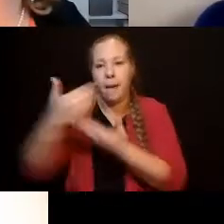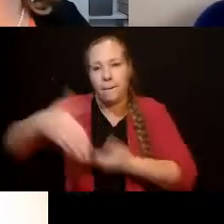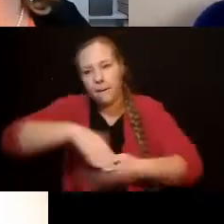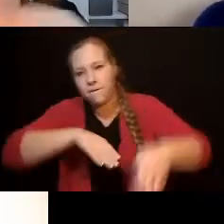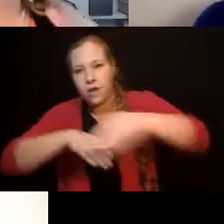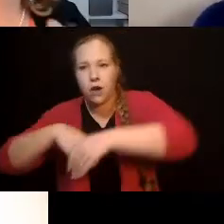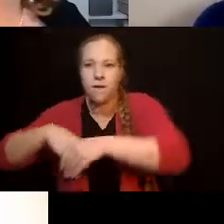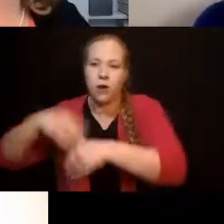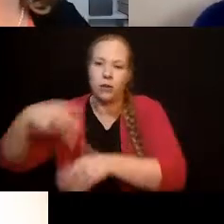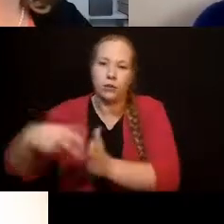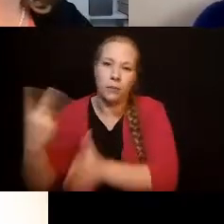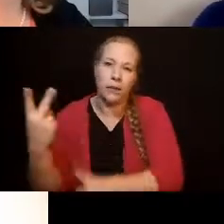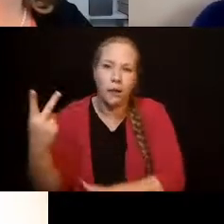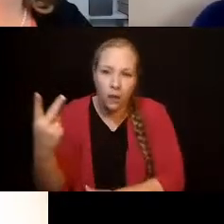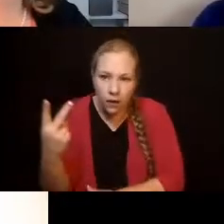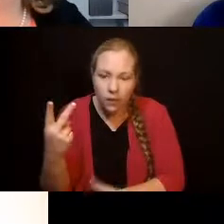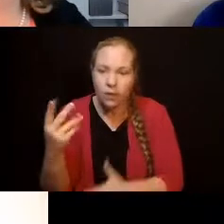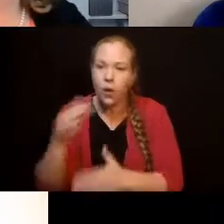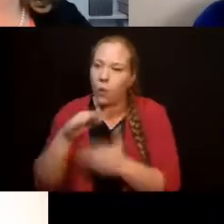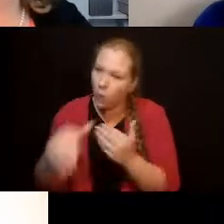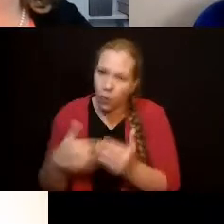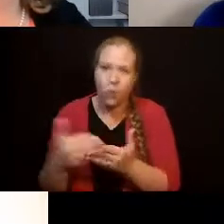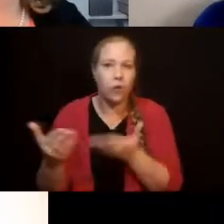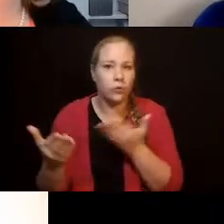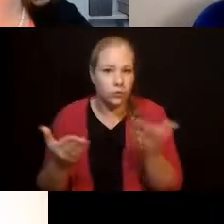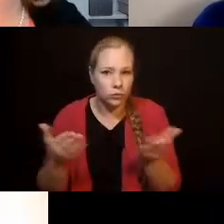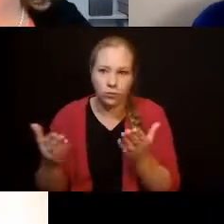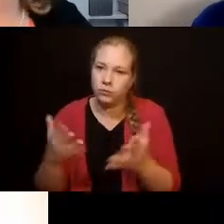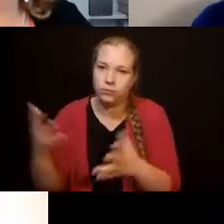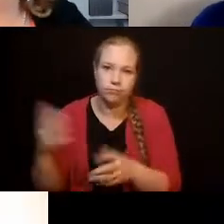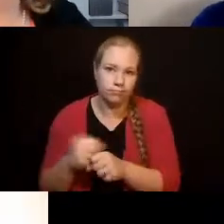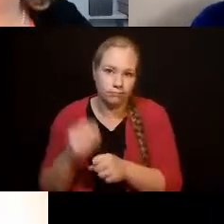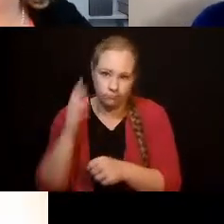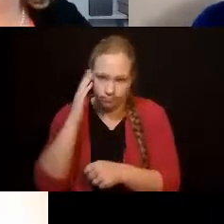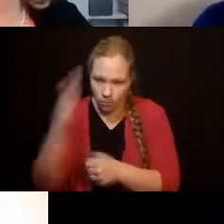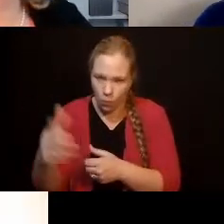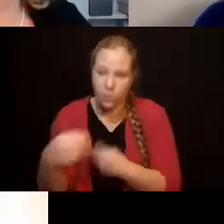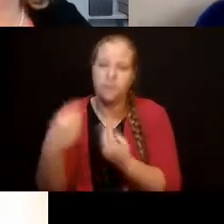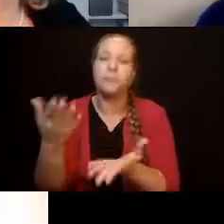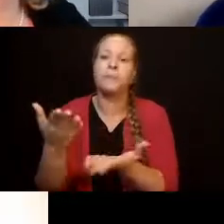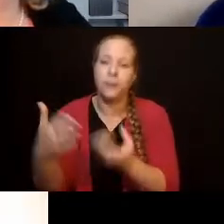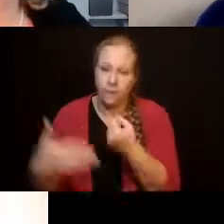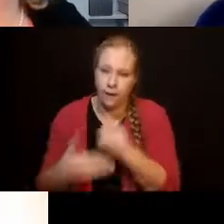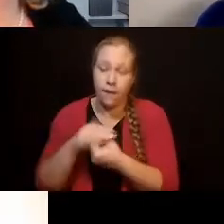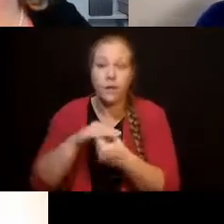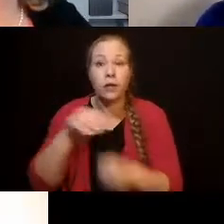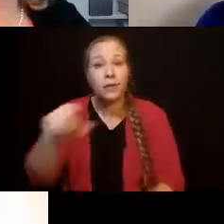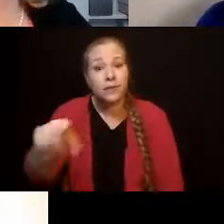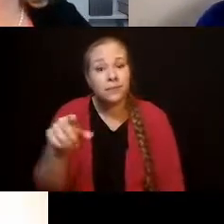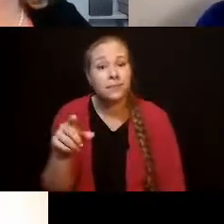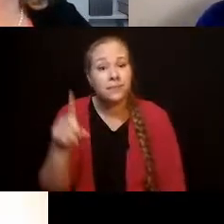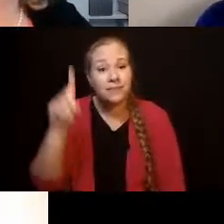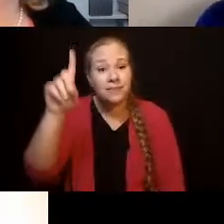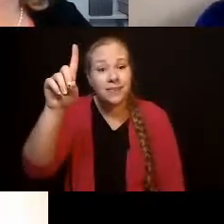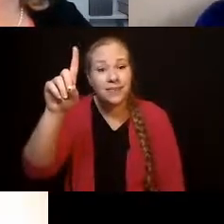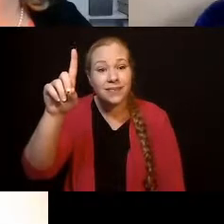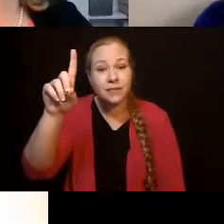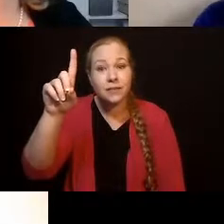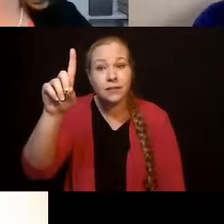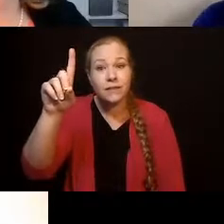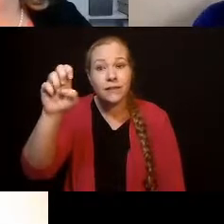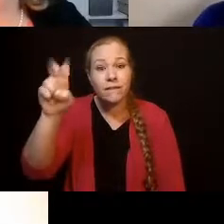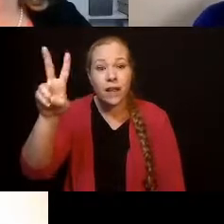So, Developmental Disabilities Administration, if you're not already connected to them, please do so.